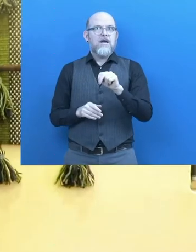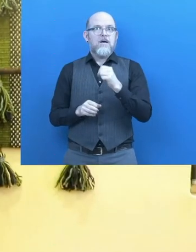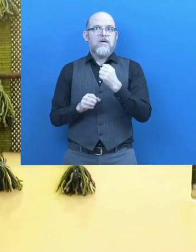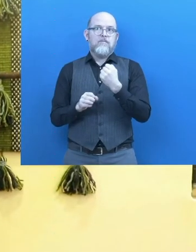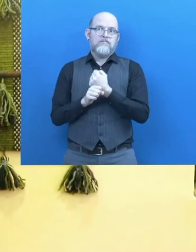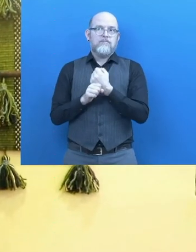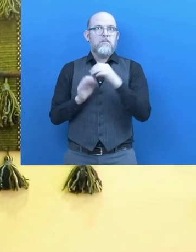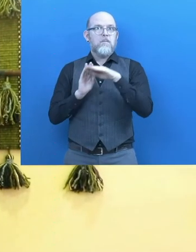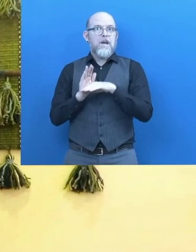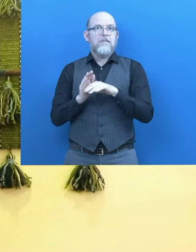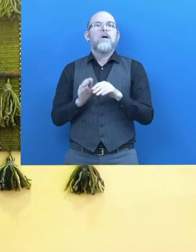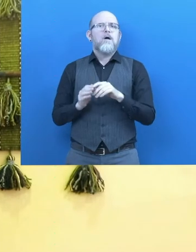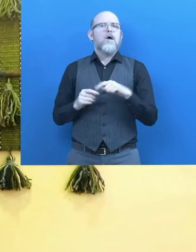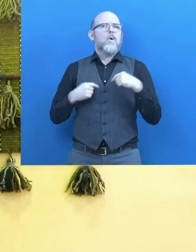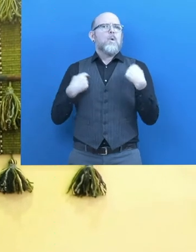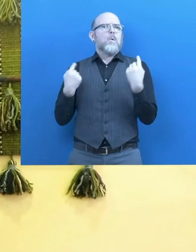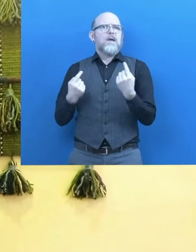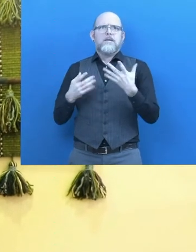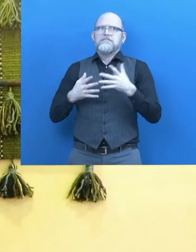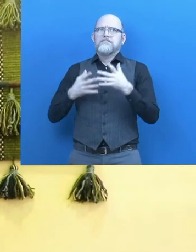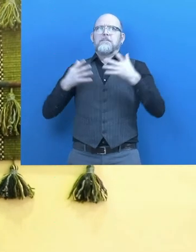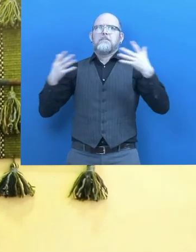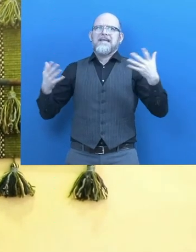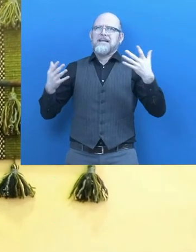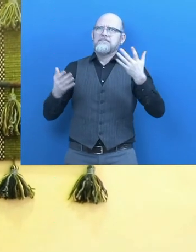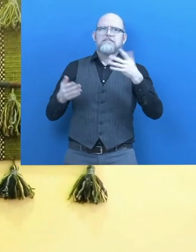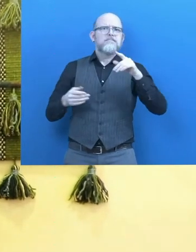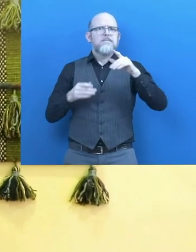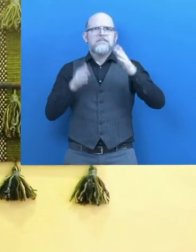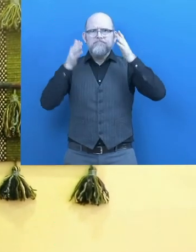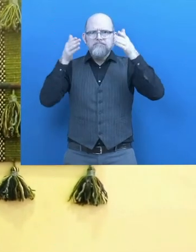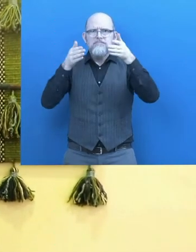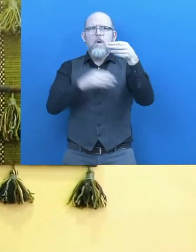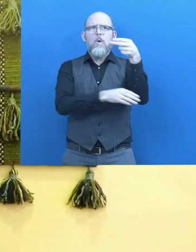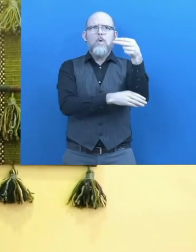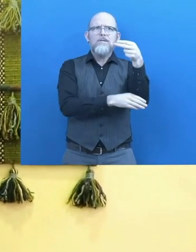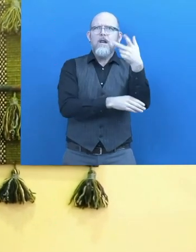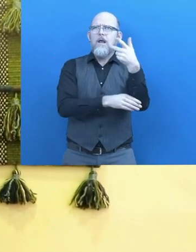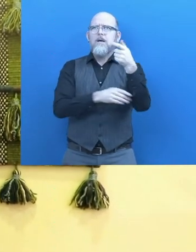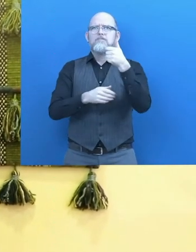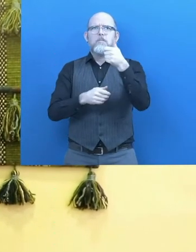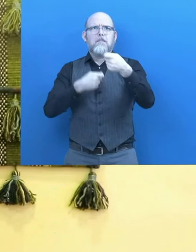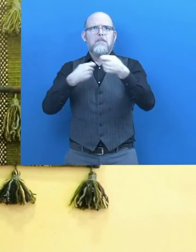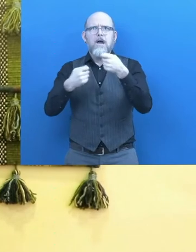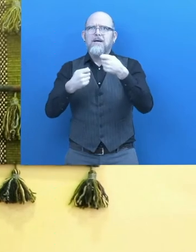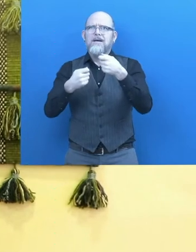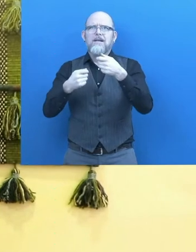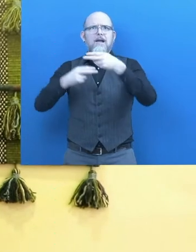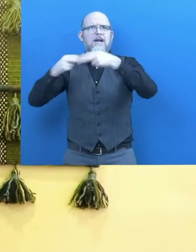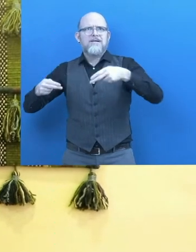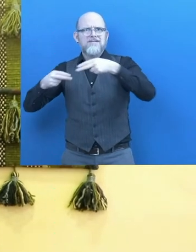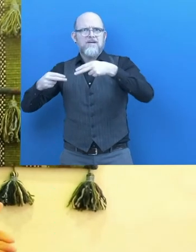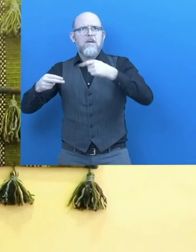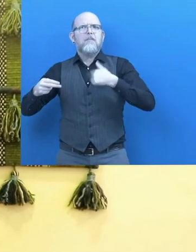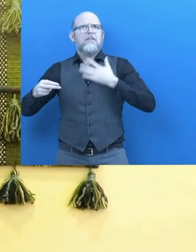Currently our largest employer sector are restaurants hotels and supermarkets and we hope that we will be able to